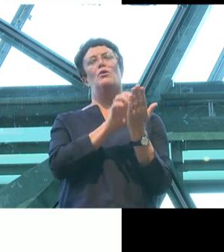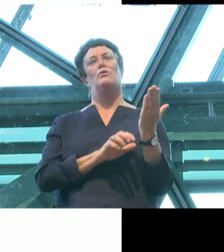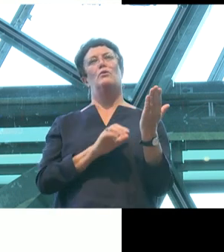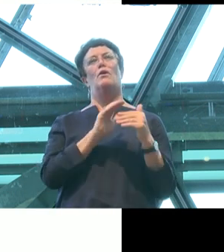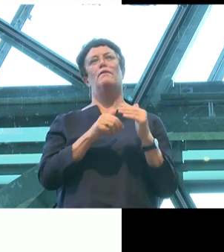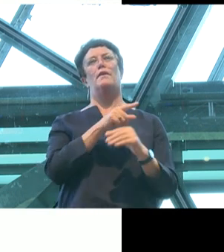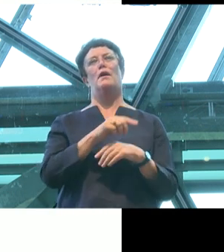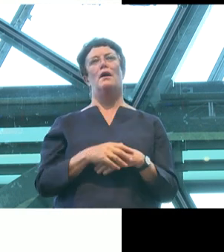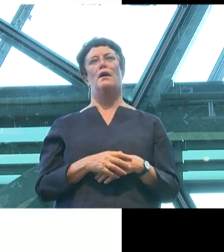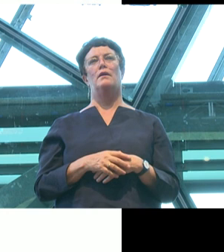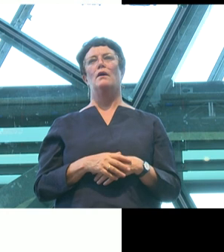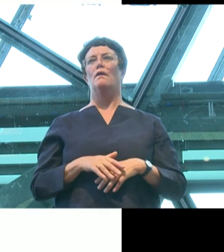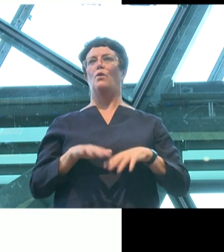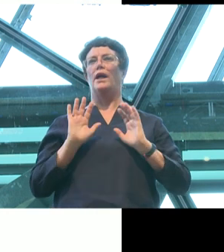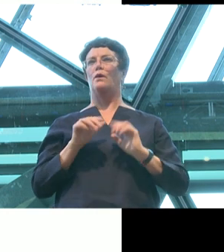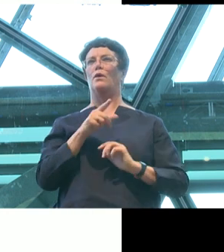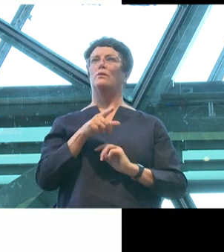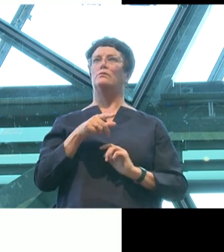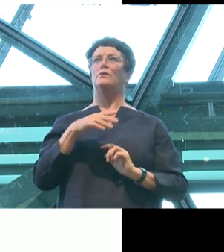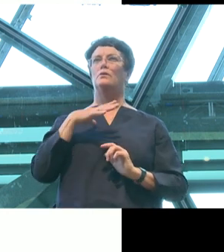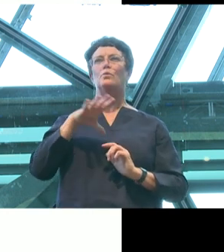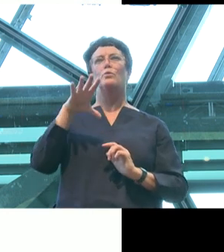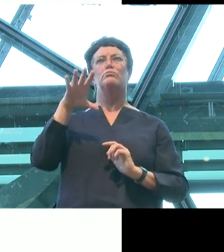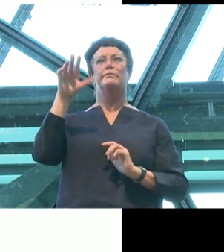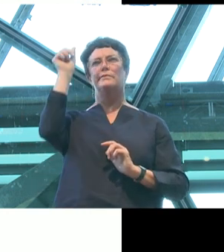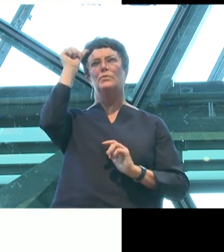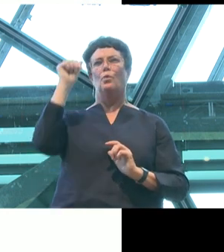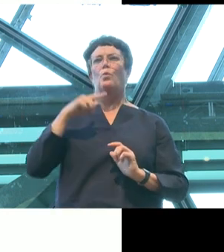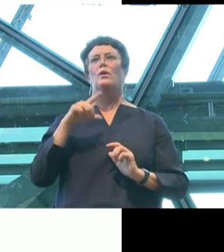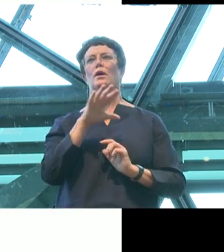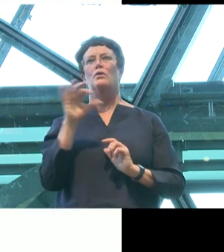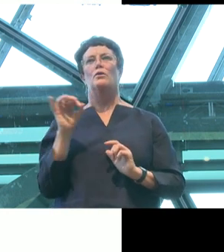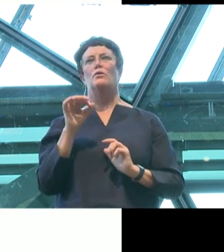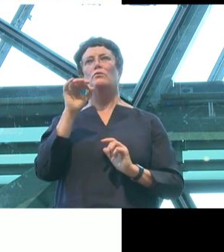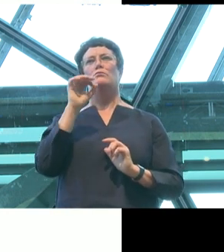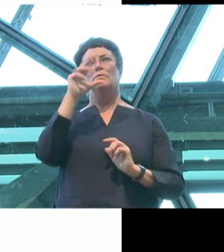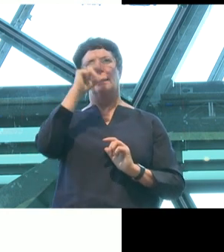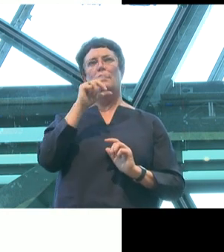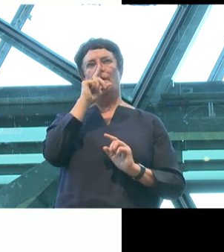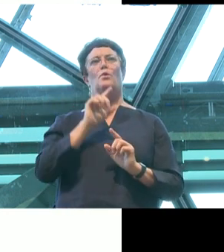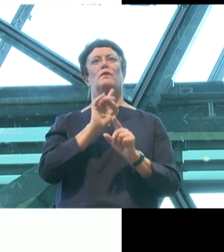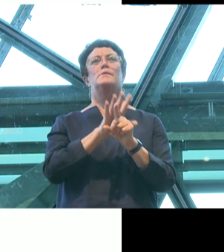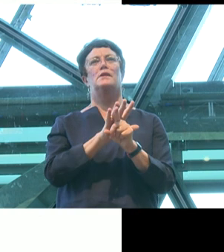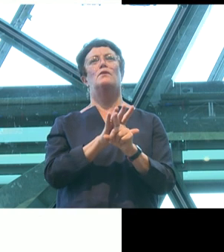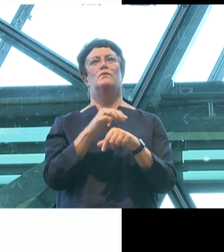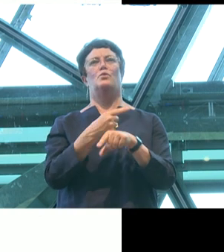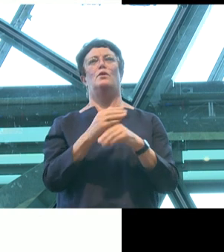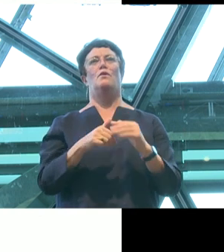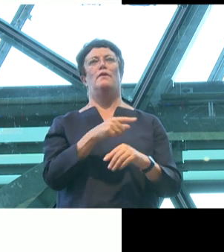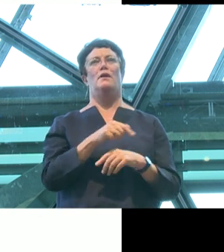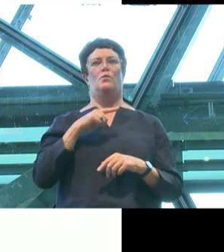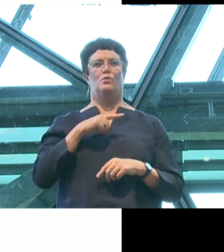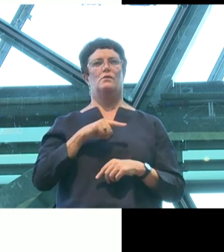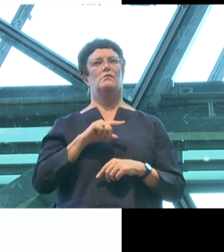few Australian kids were engaged in a conversation that was apparently about their welfare. And I wrote it because I felt we'd